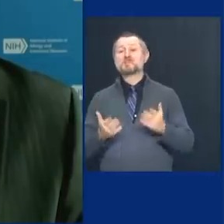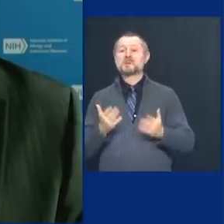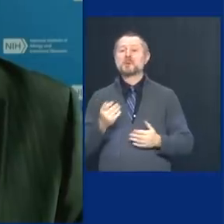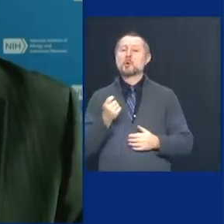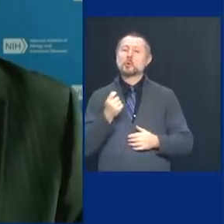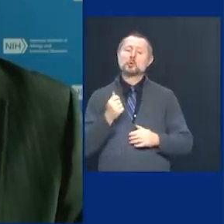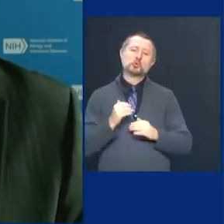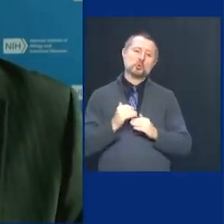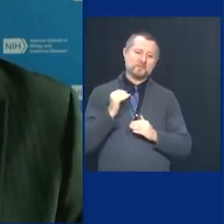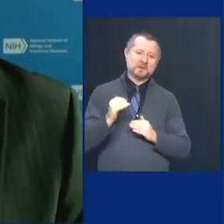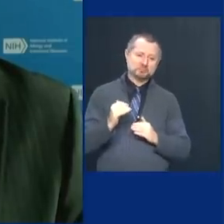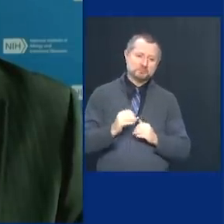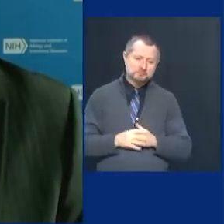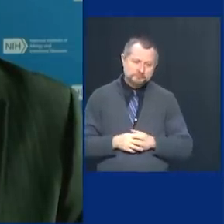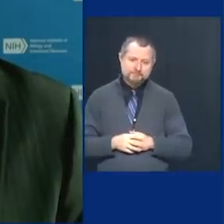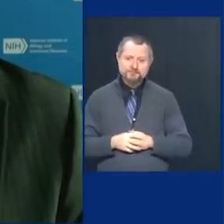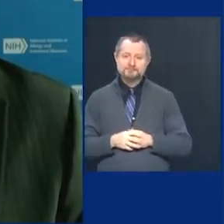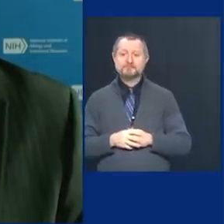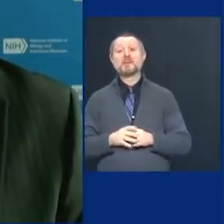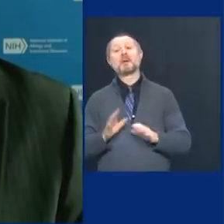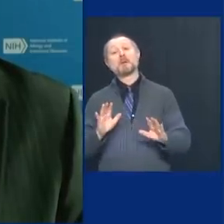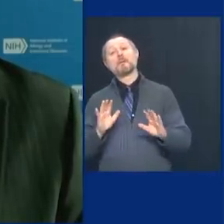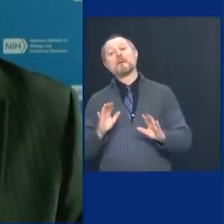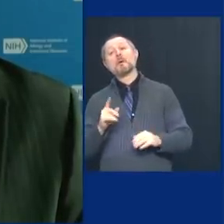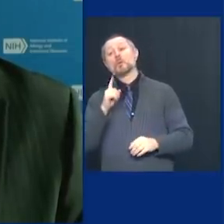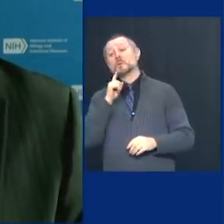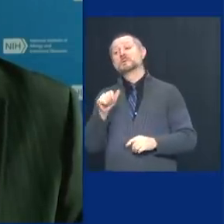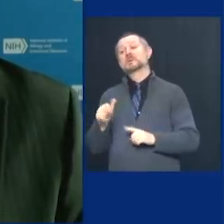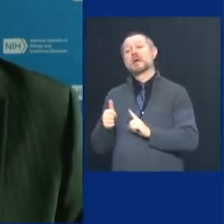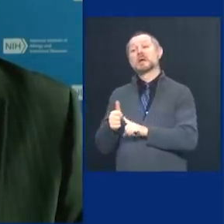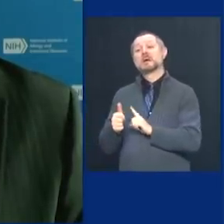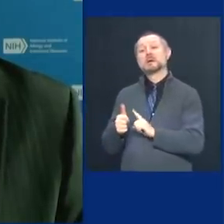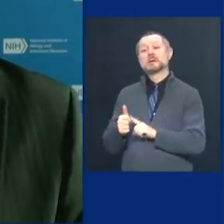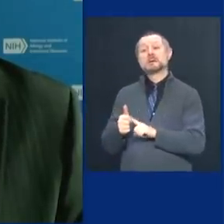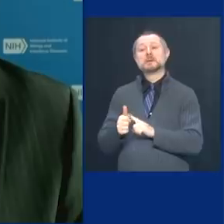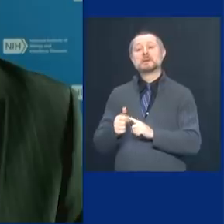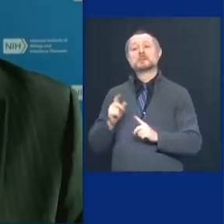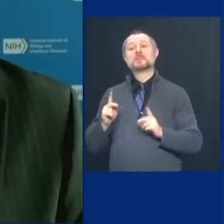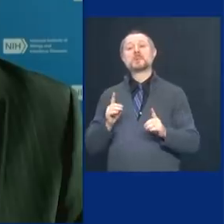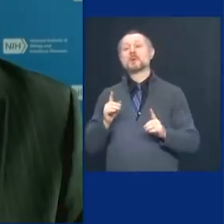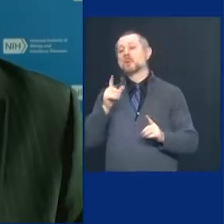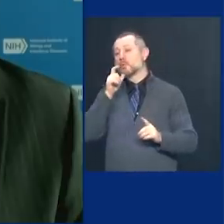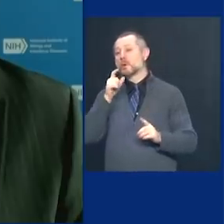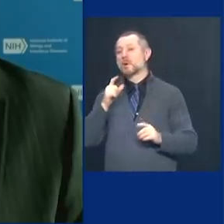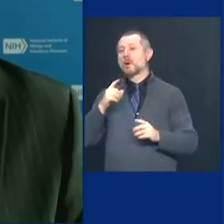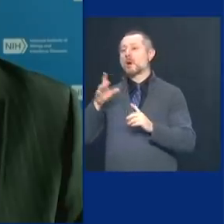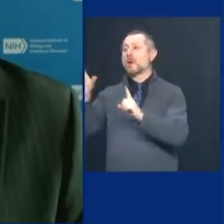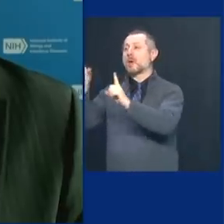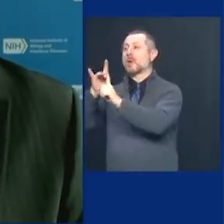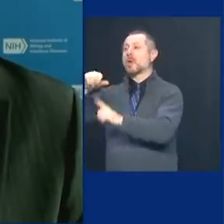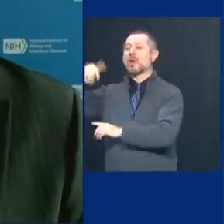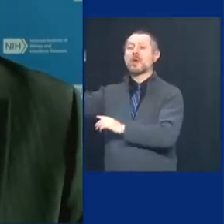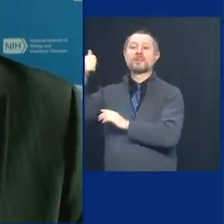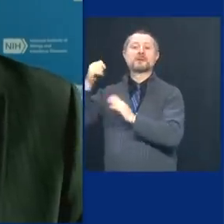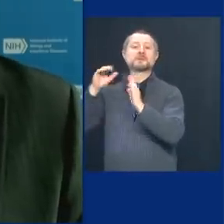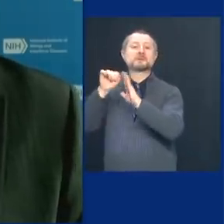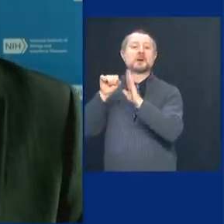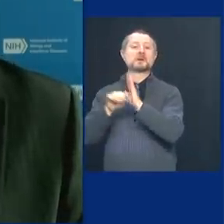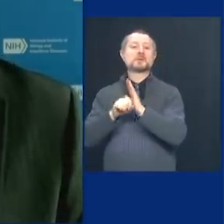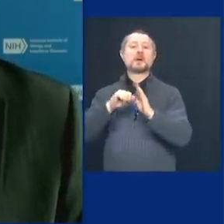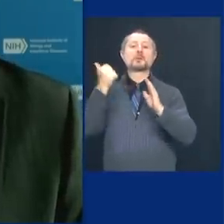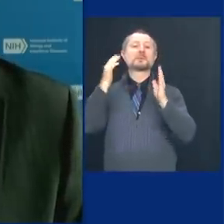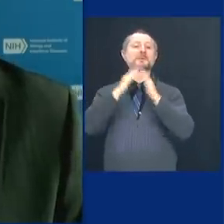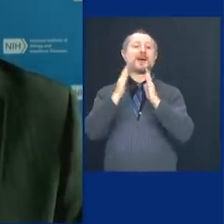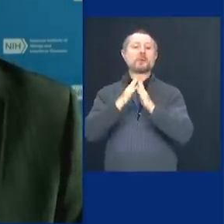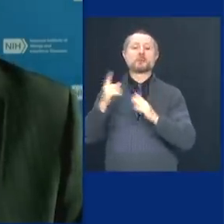It's not only the number, Governor, but it's the people who might be coming in from out of town. You mentioned in